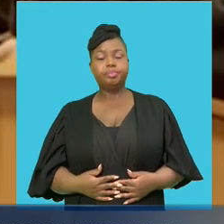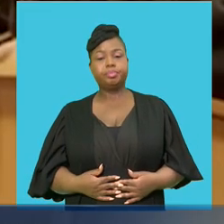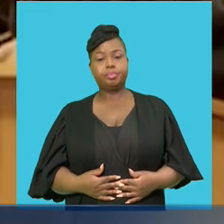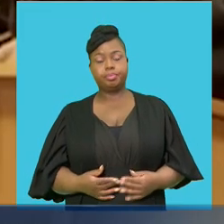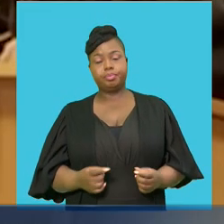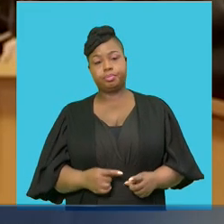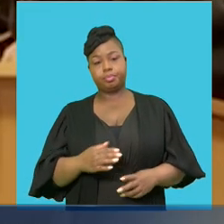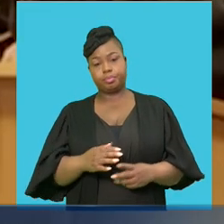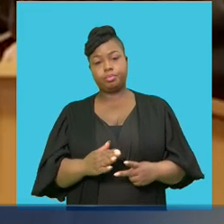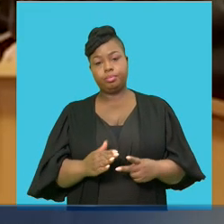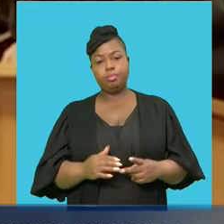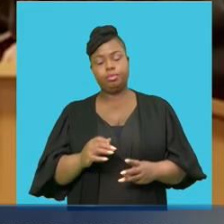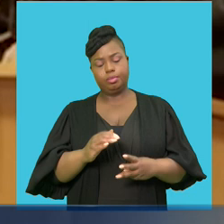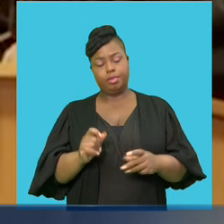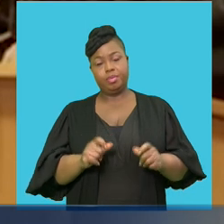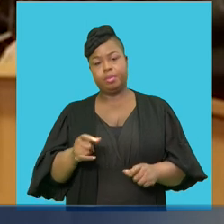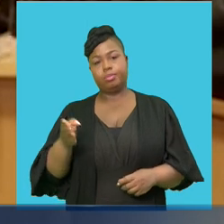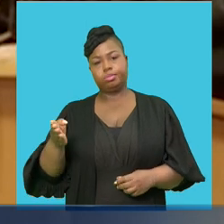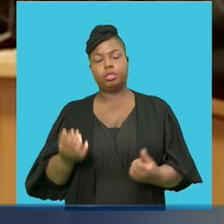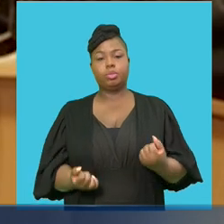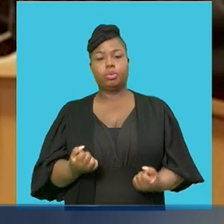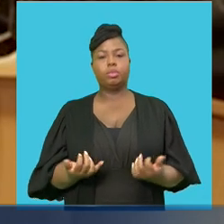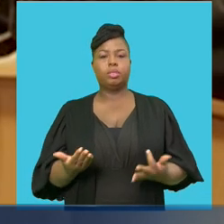is in Mpumalanga.